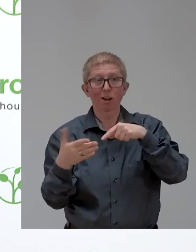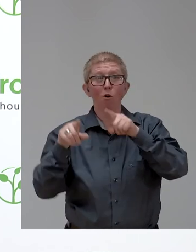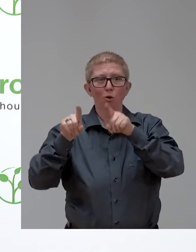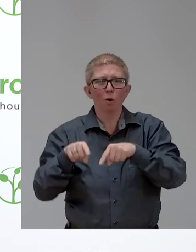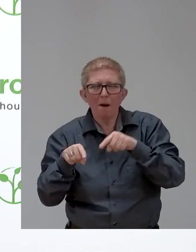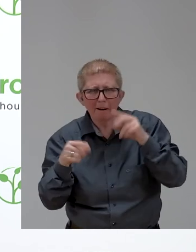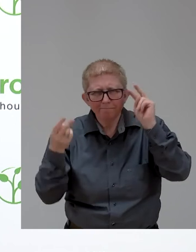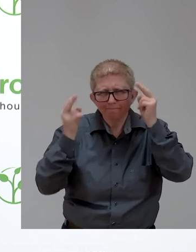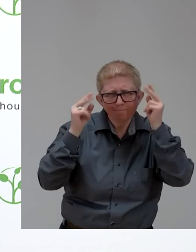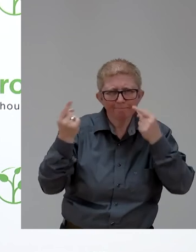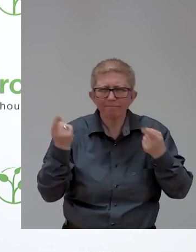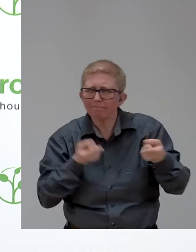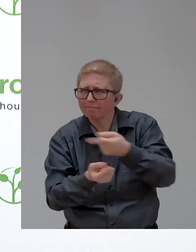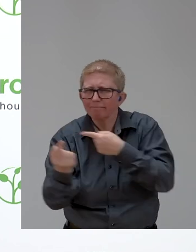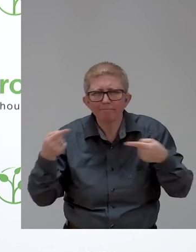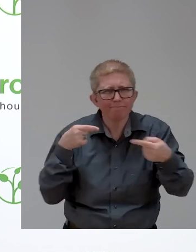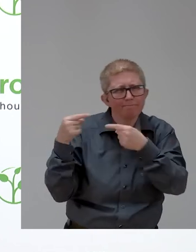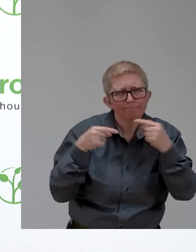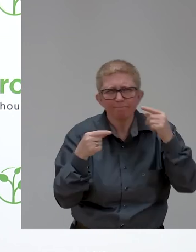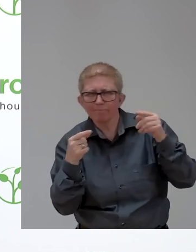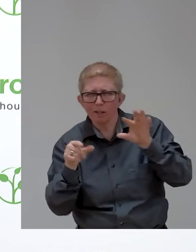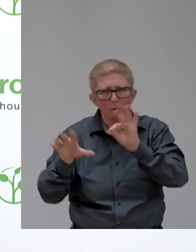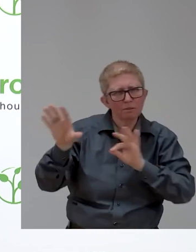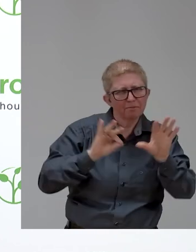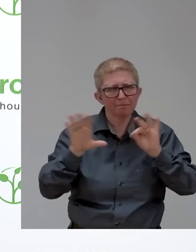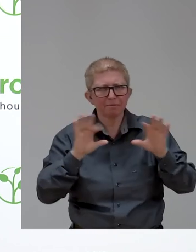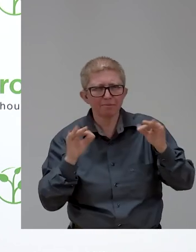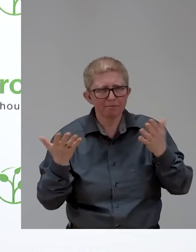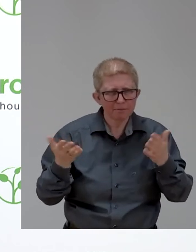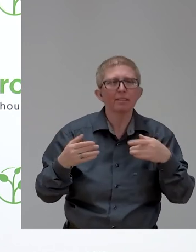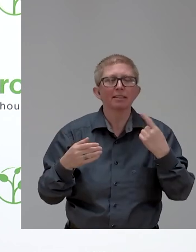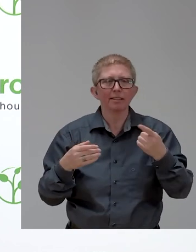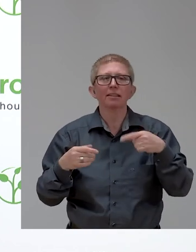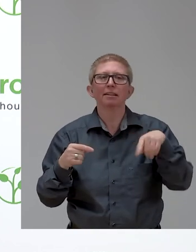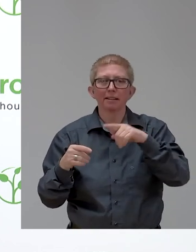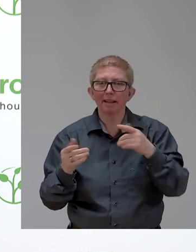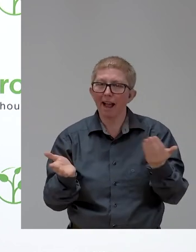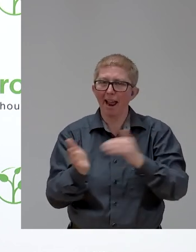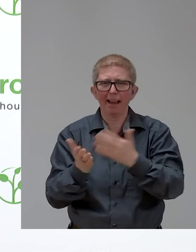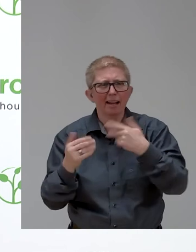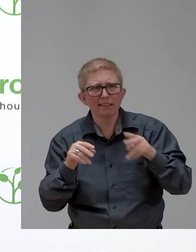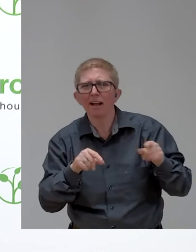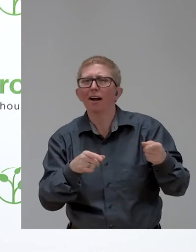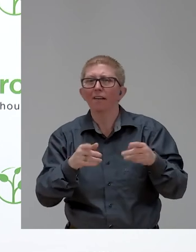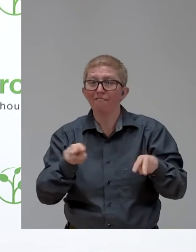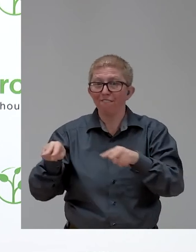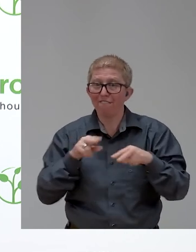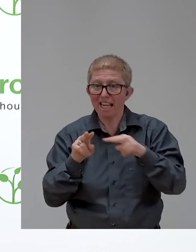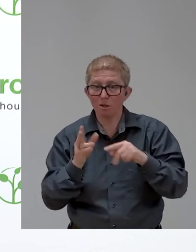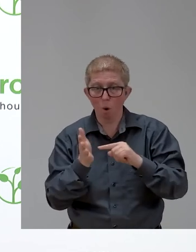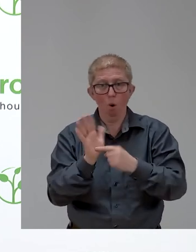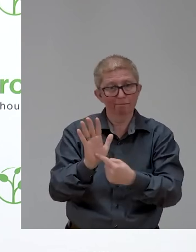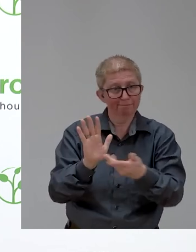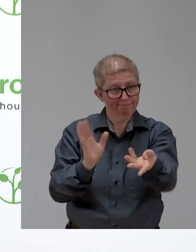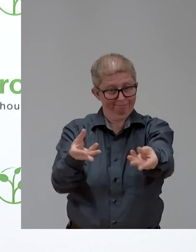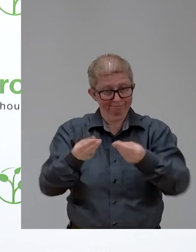in asking for video material to do the recording to get also some beneficiaries in front of the camera and at this